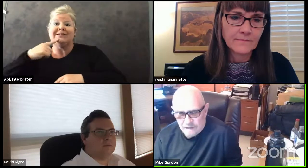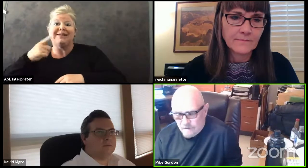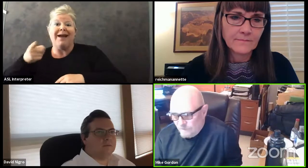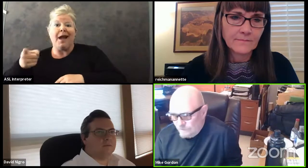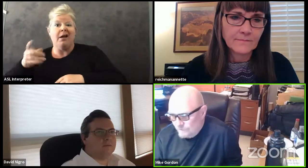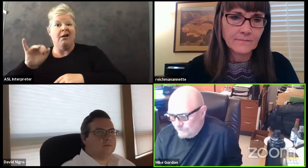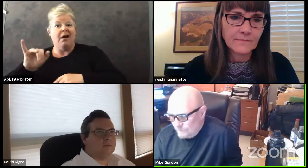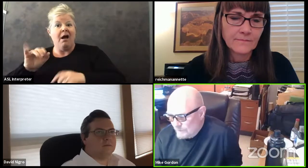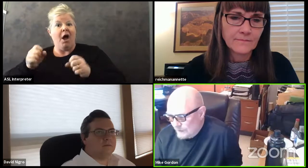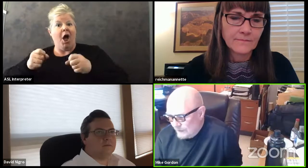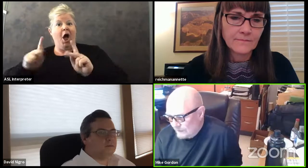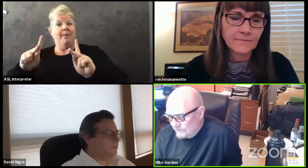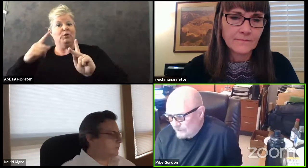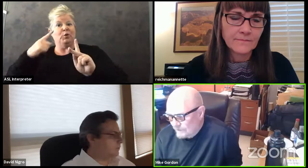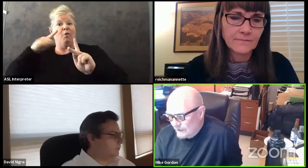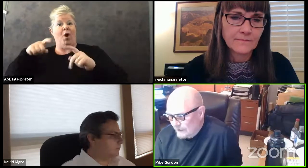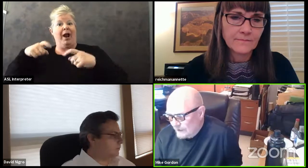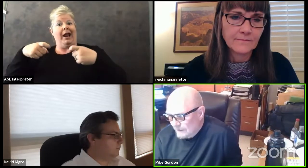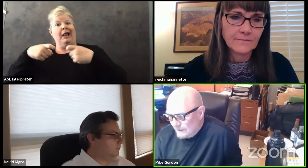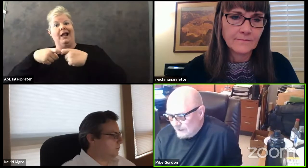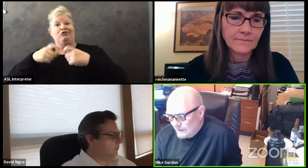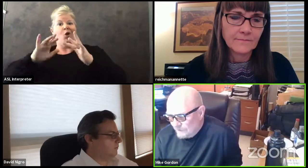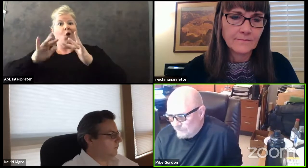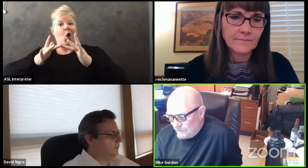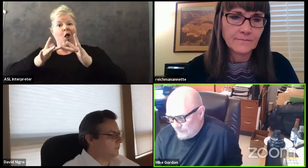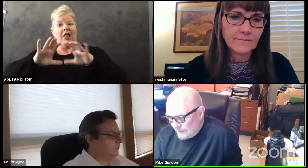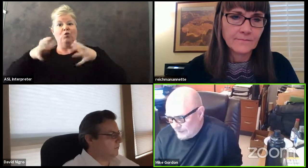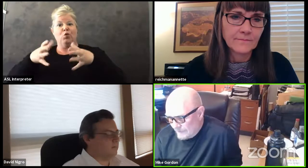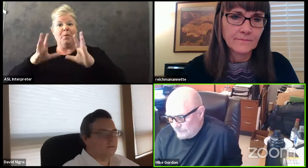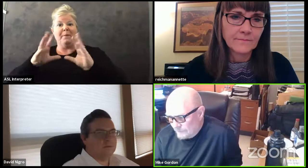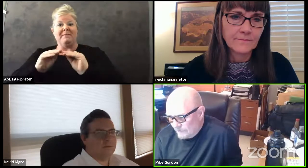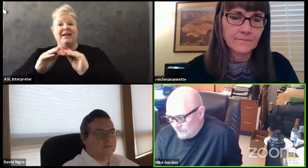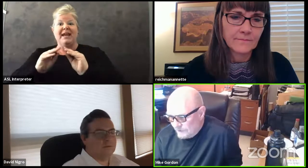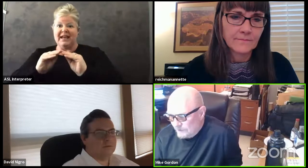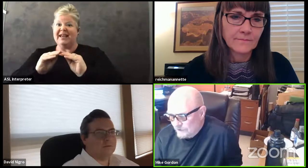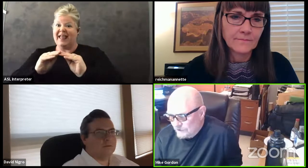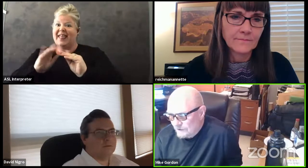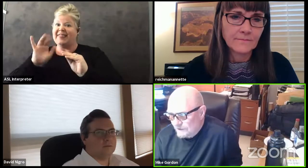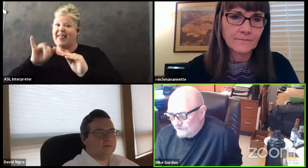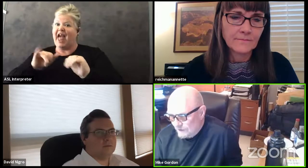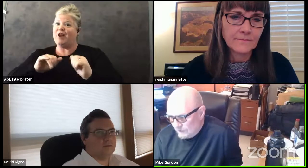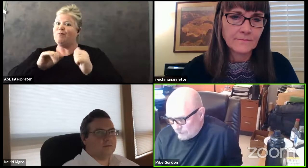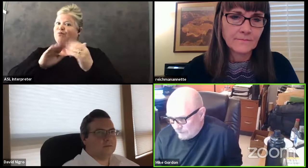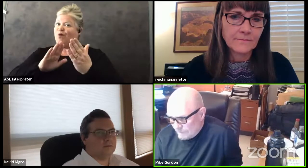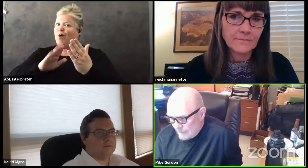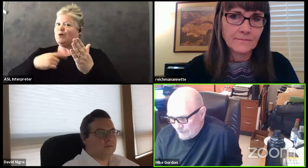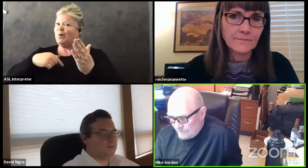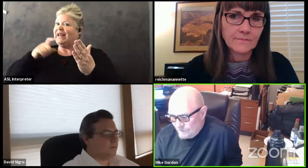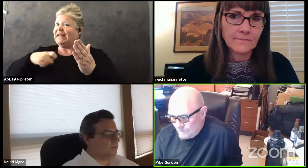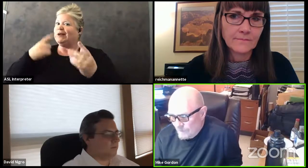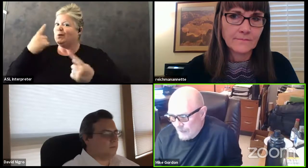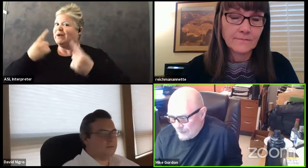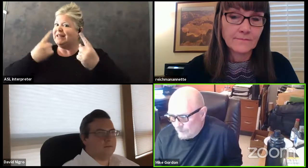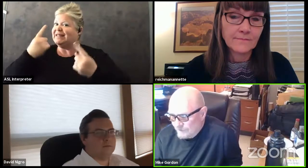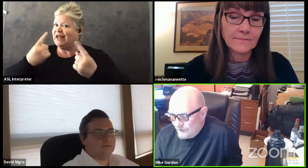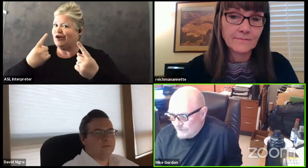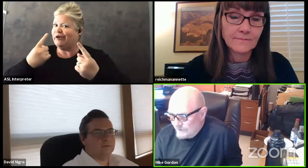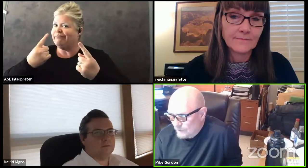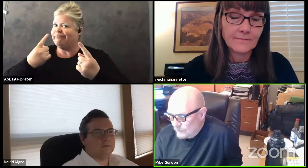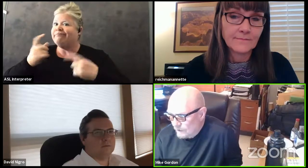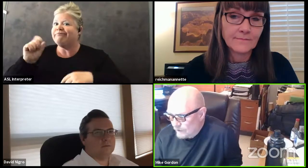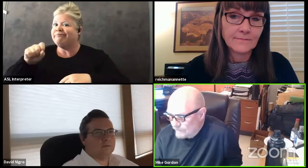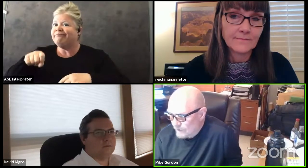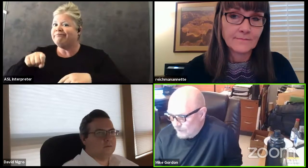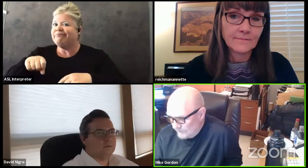uh group meetings is uh it's a format that i think we really should consider or as most